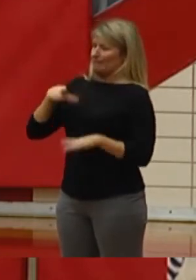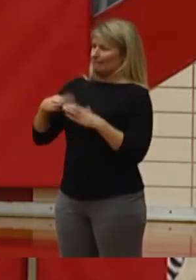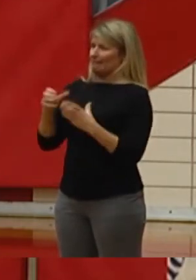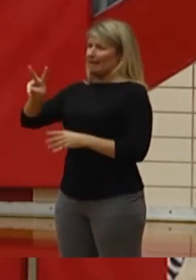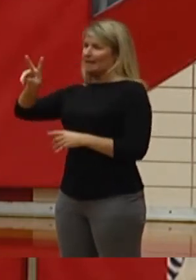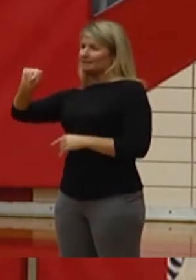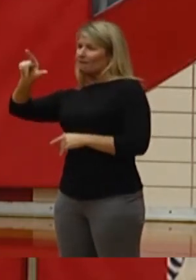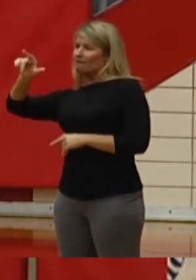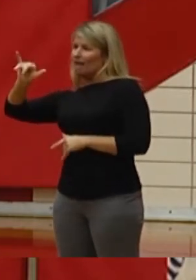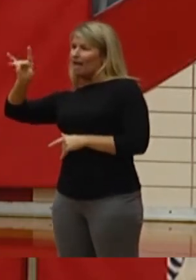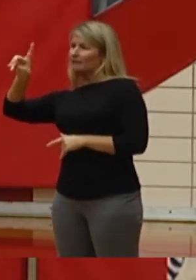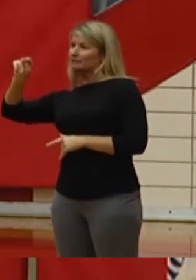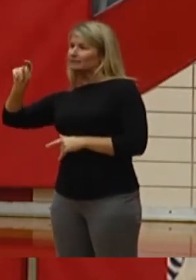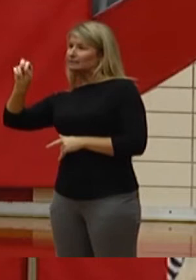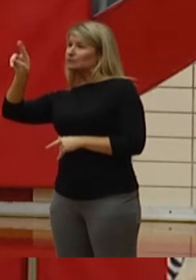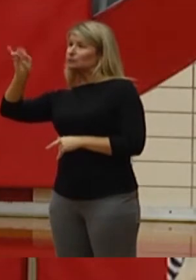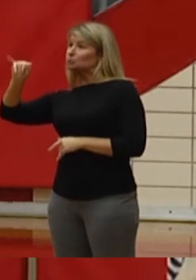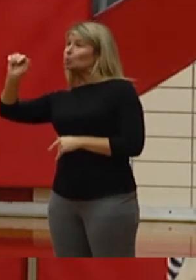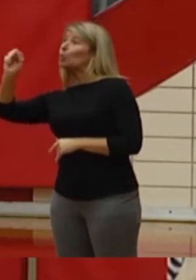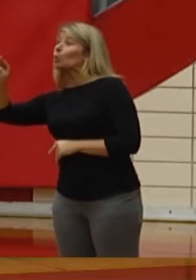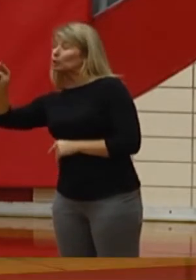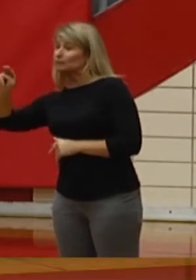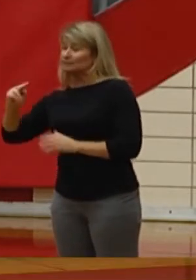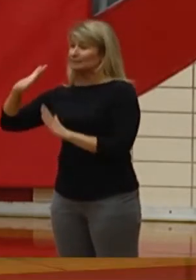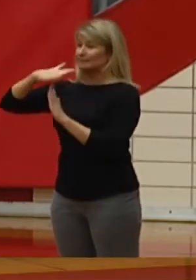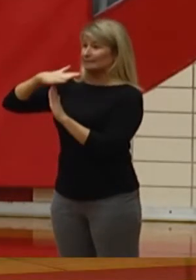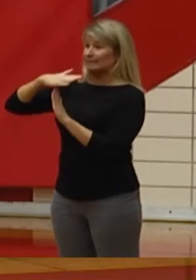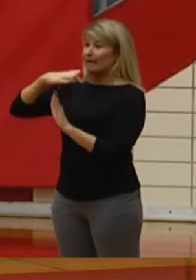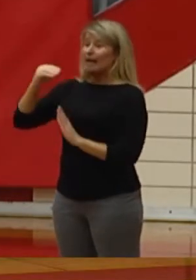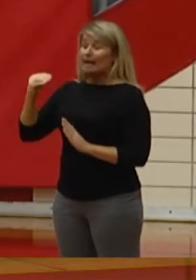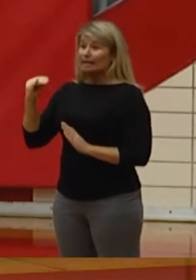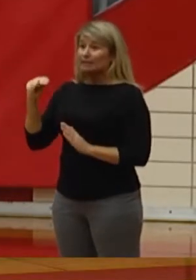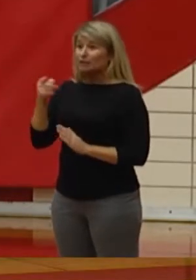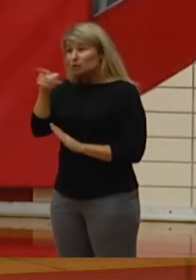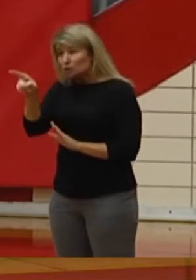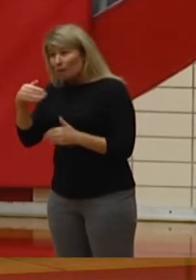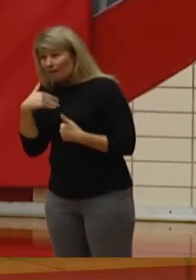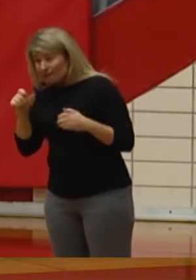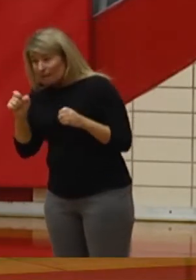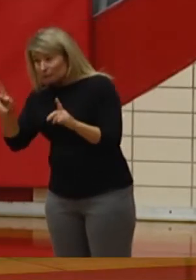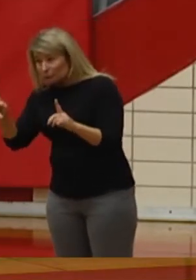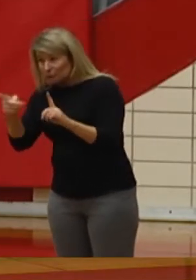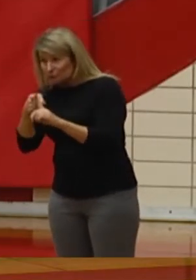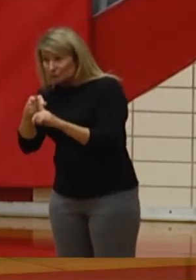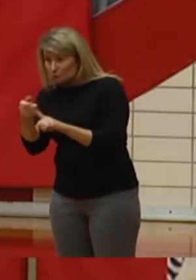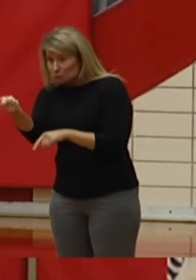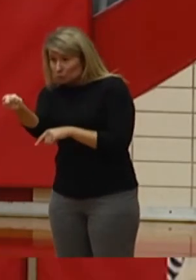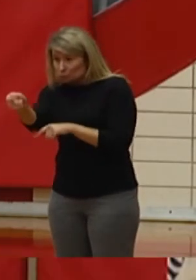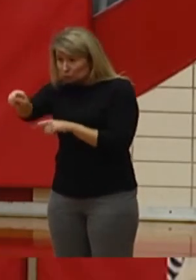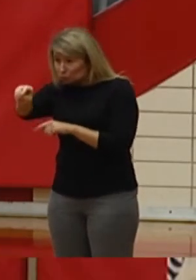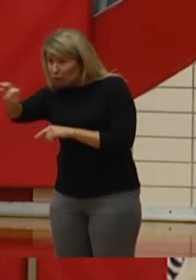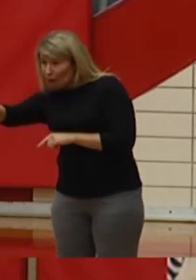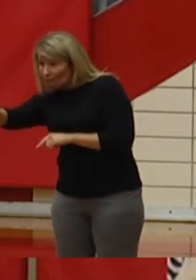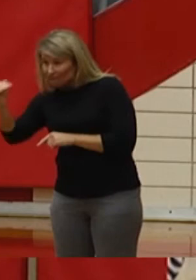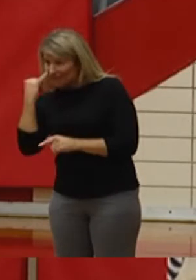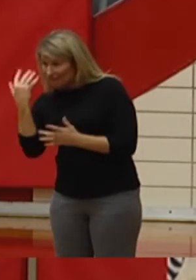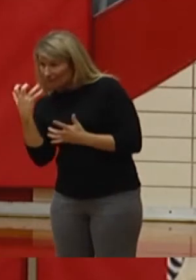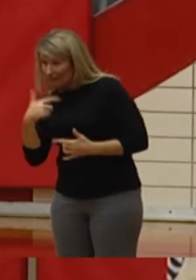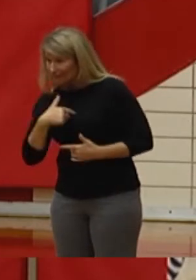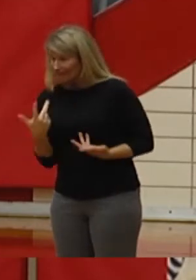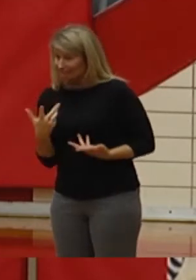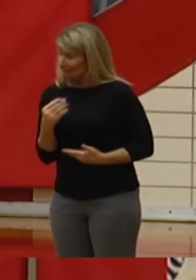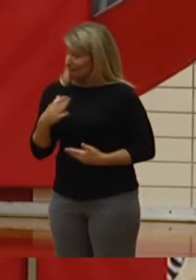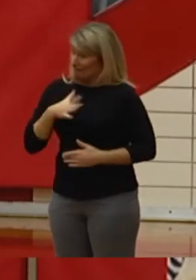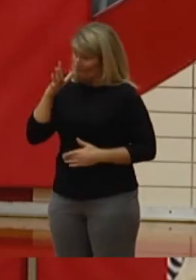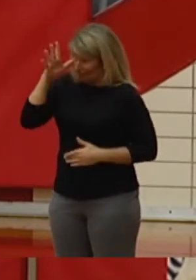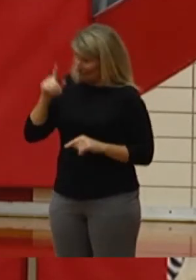I would also like to remind all of you that you all have the opportunity to turn me off whenever you feel like it, which is a luxury not even my parents have. So, first